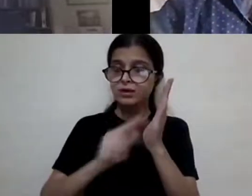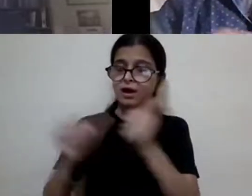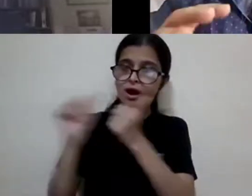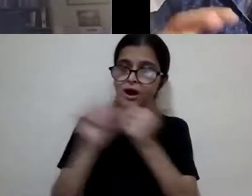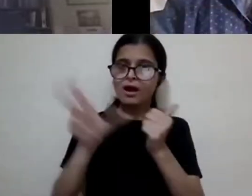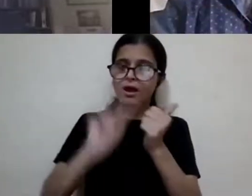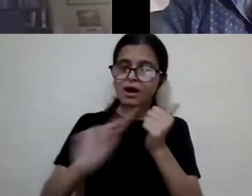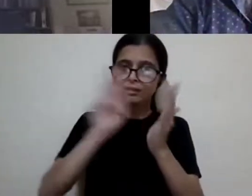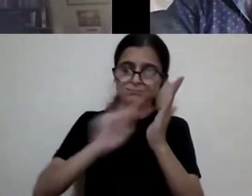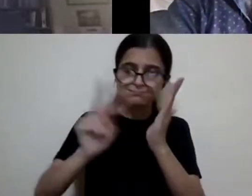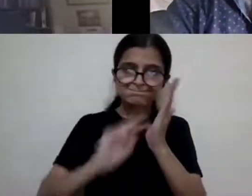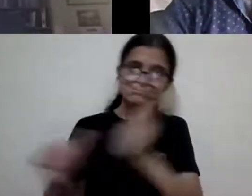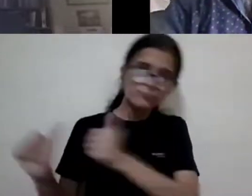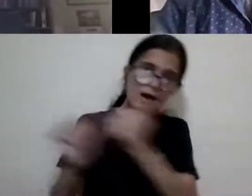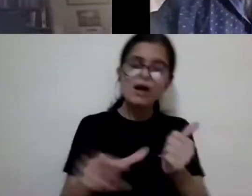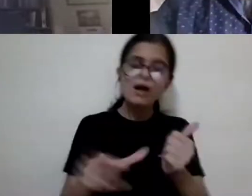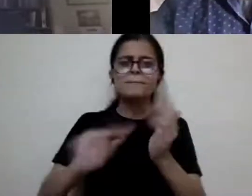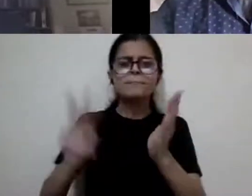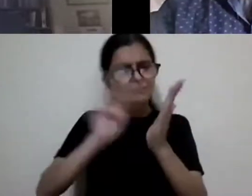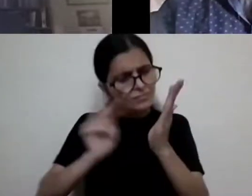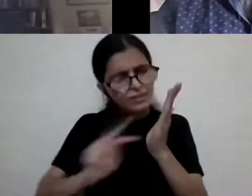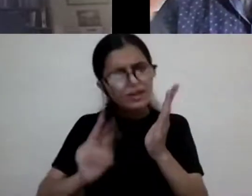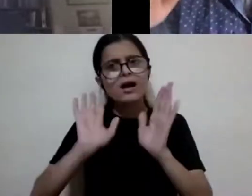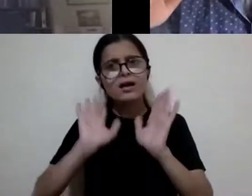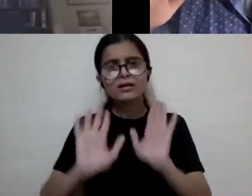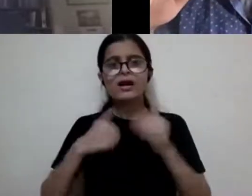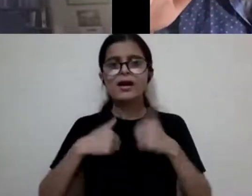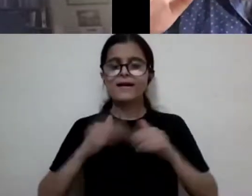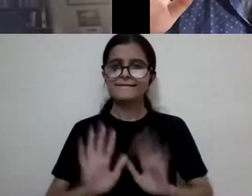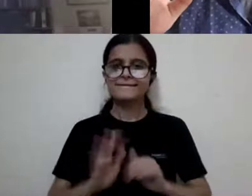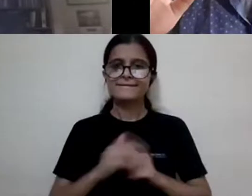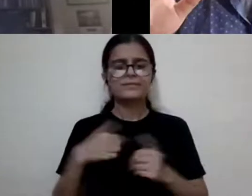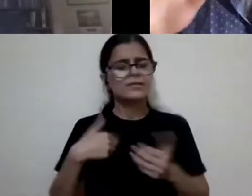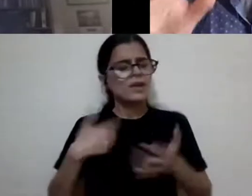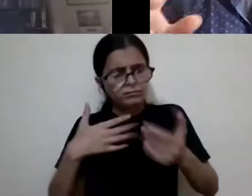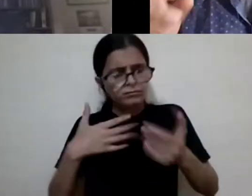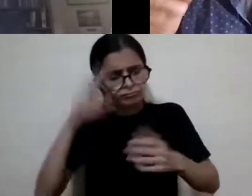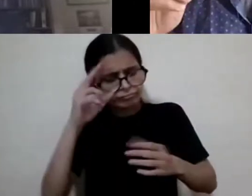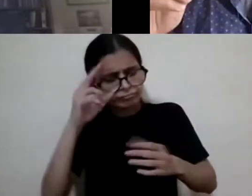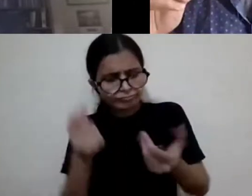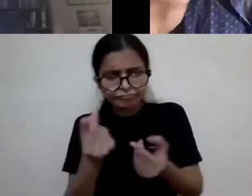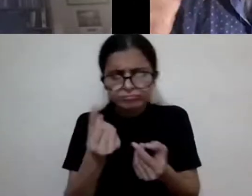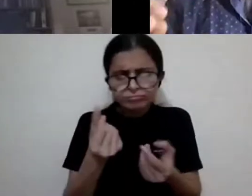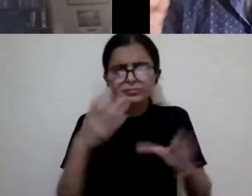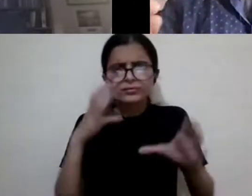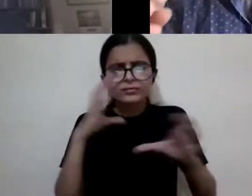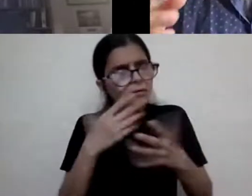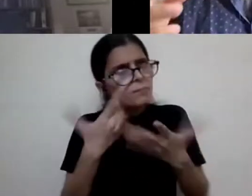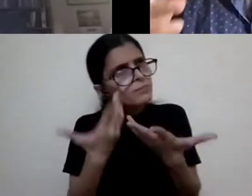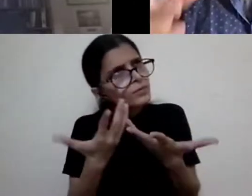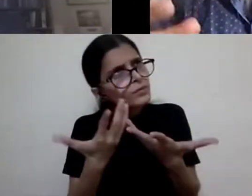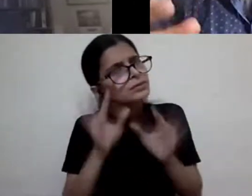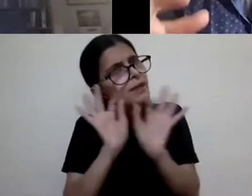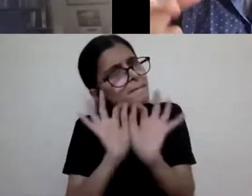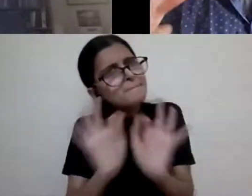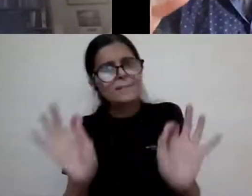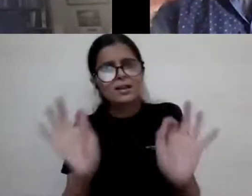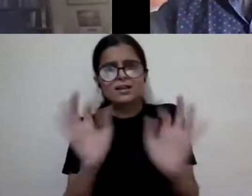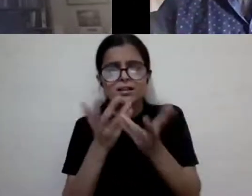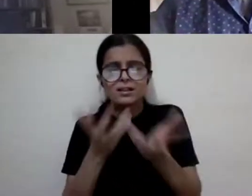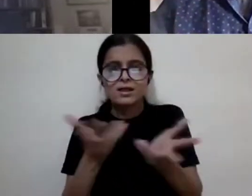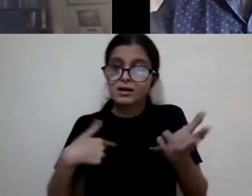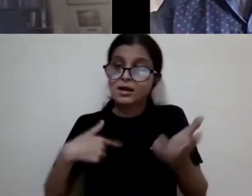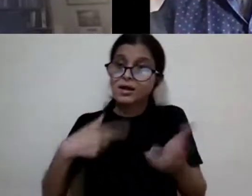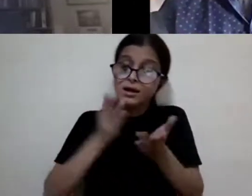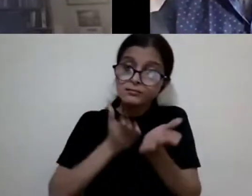again. If there is anything that I have to confirm, if there's anything that I know, even with the simple things that how is it that one